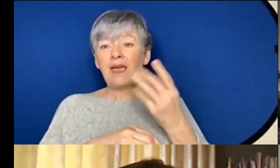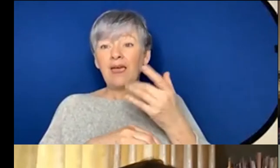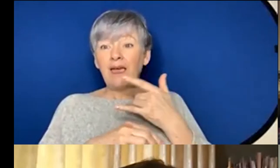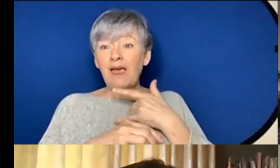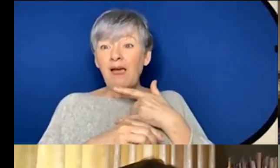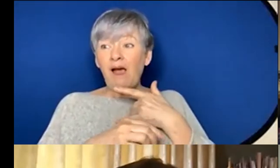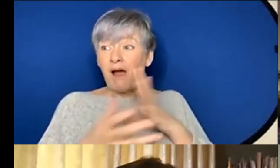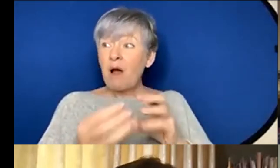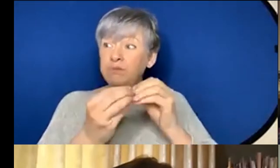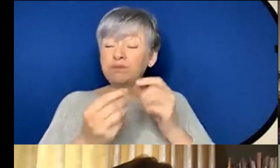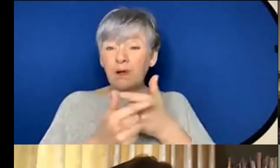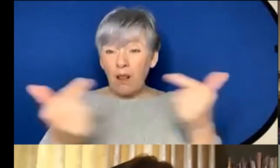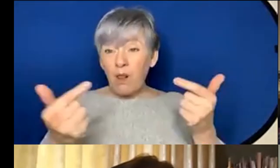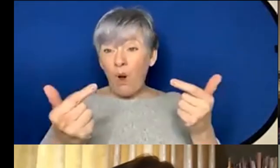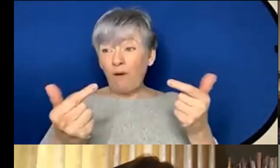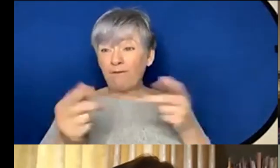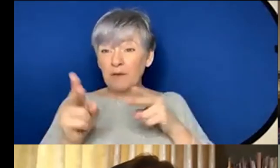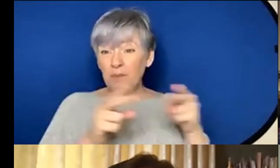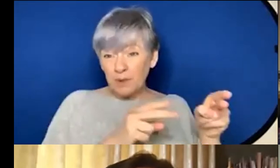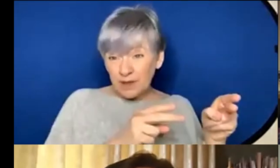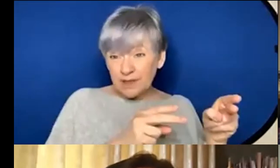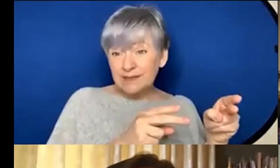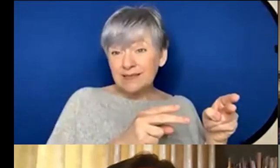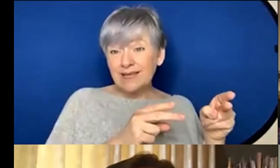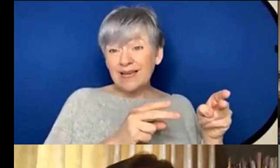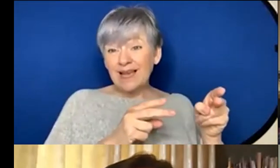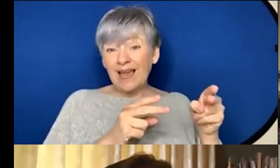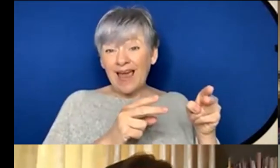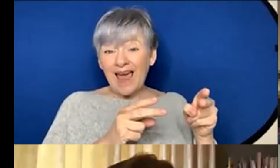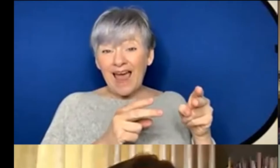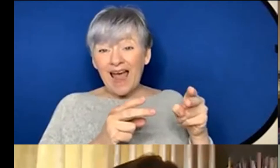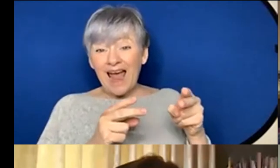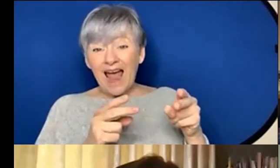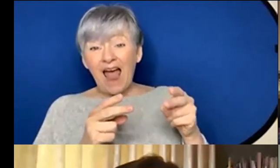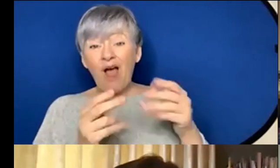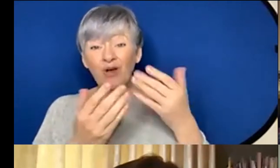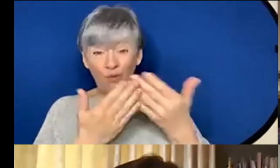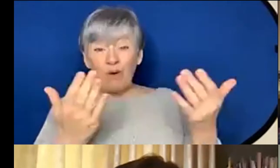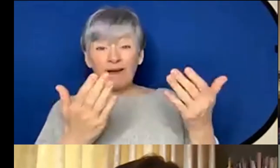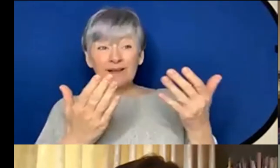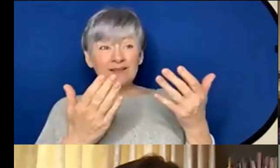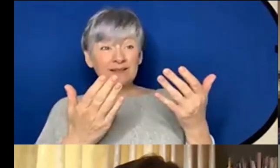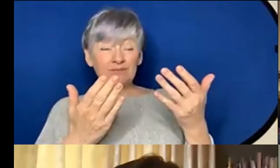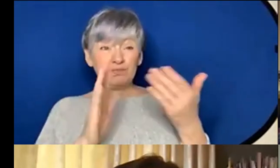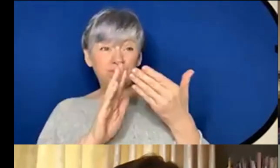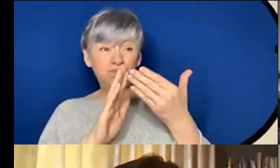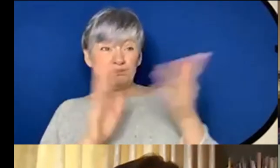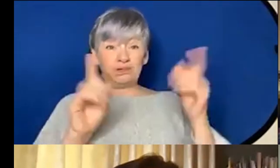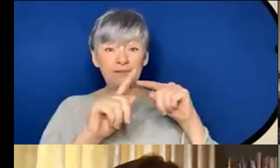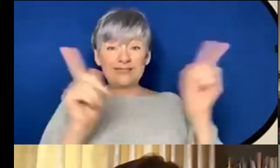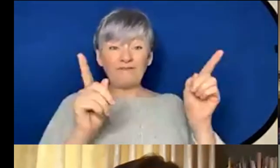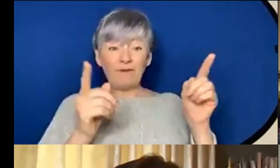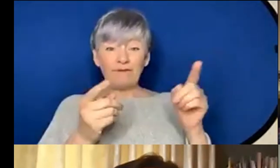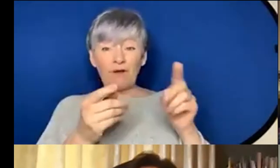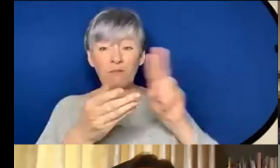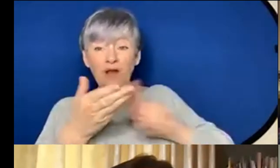pieces are in quite a while there um especially that's quite out out of the way from what my usually comfort